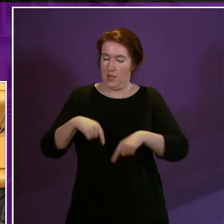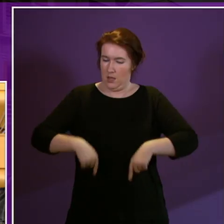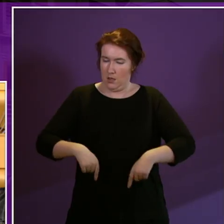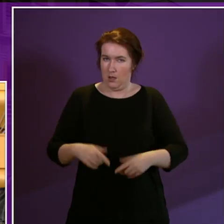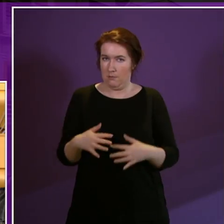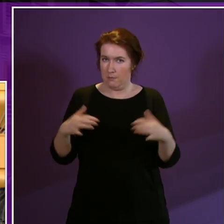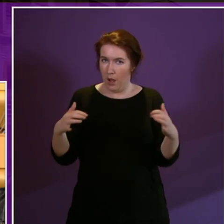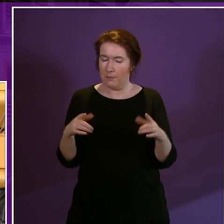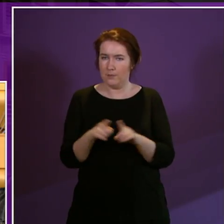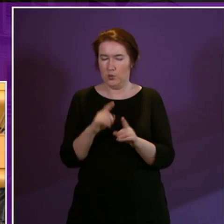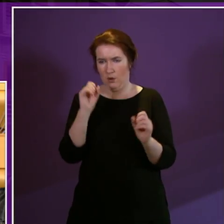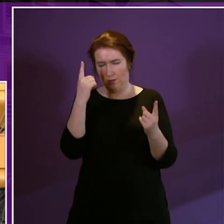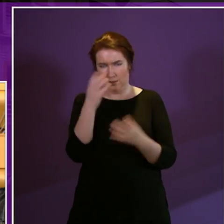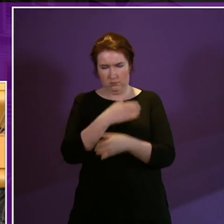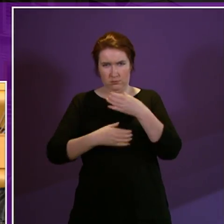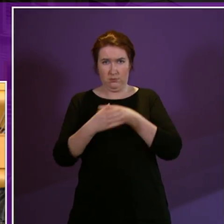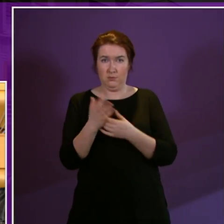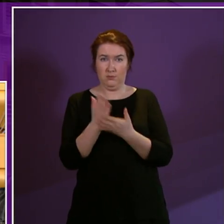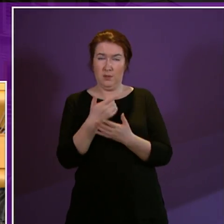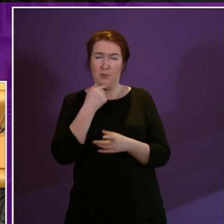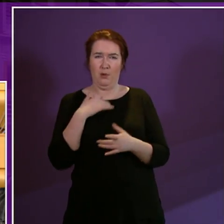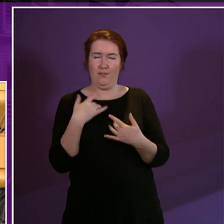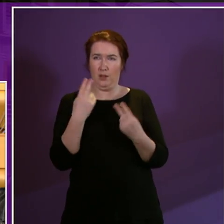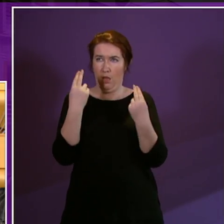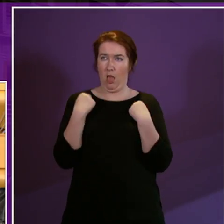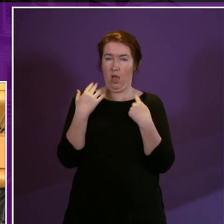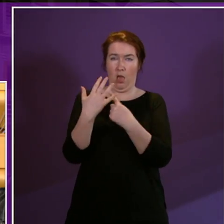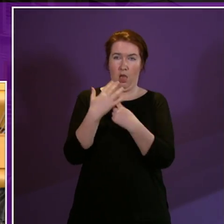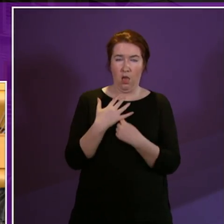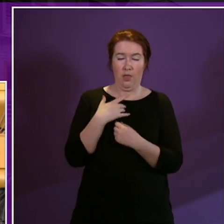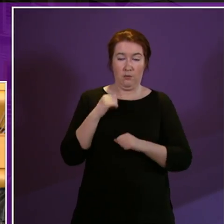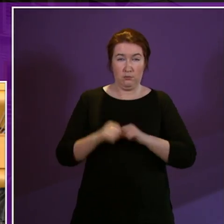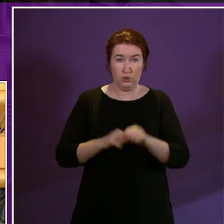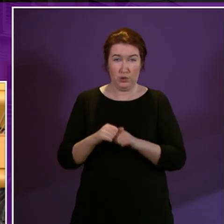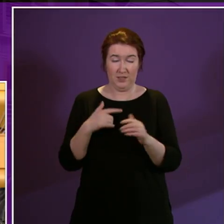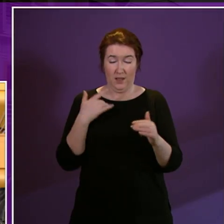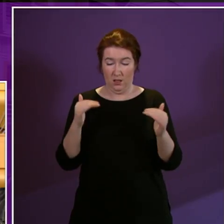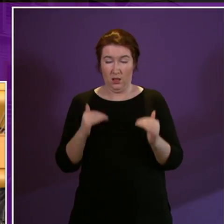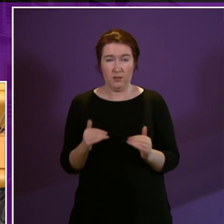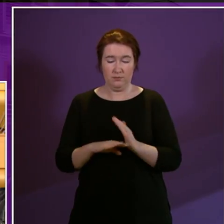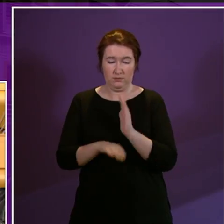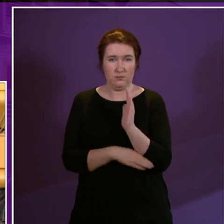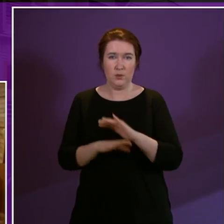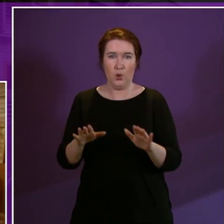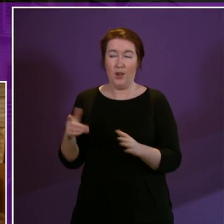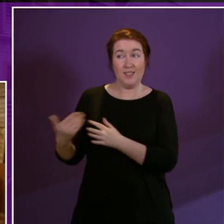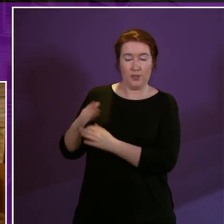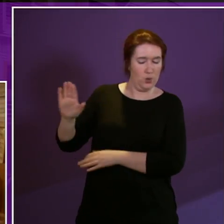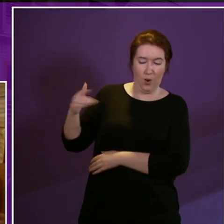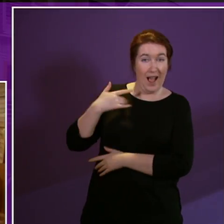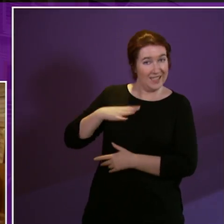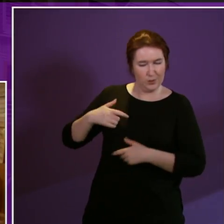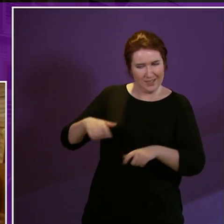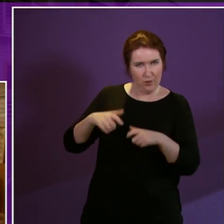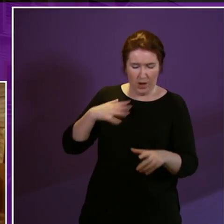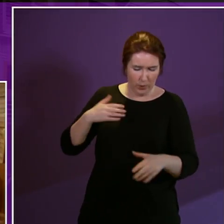understanding how it demeans and diminishes people as a process that is unnecessary no I won't I need to keep going